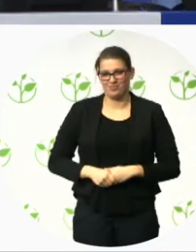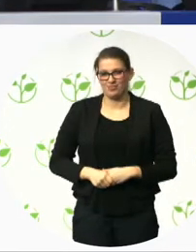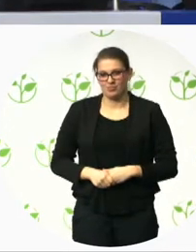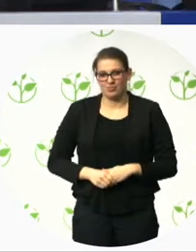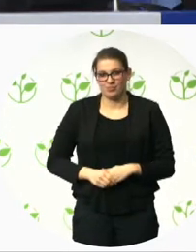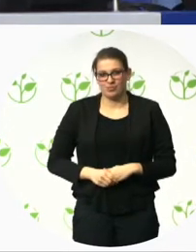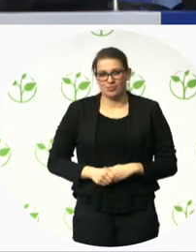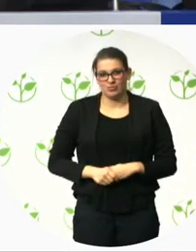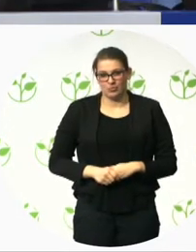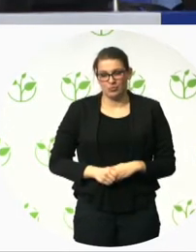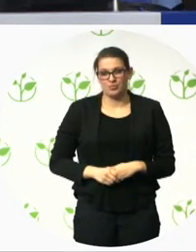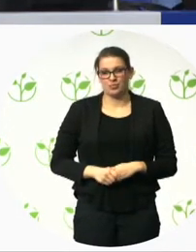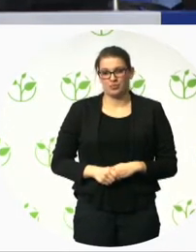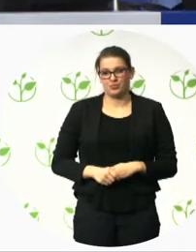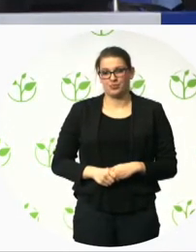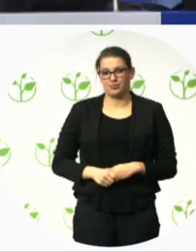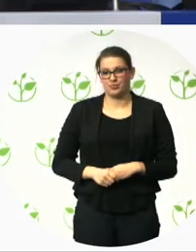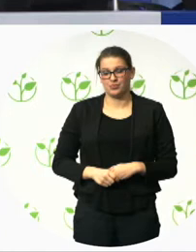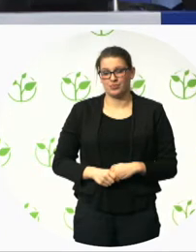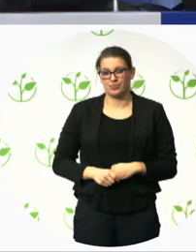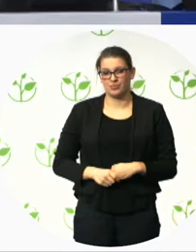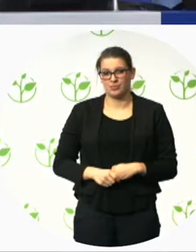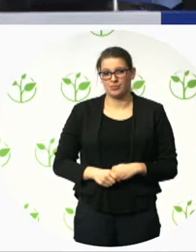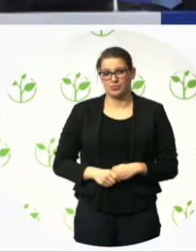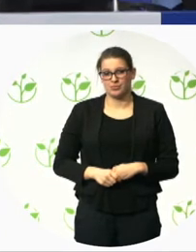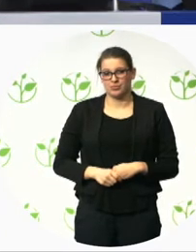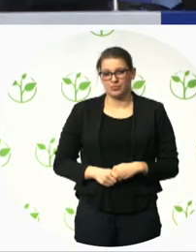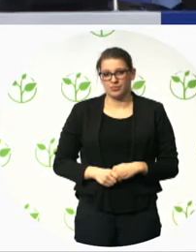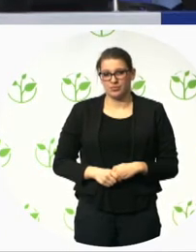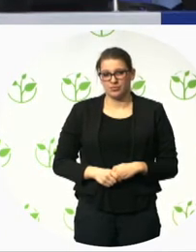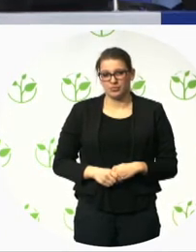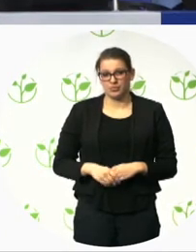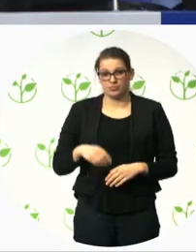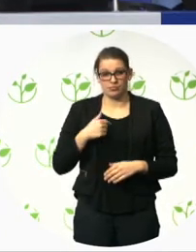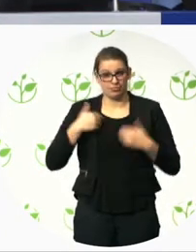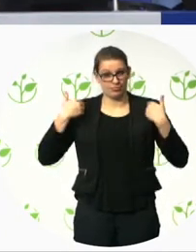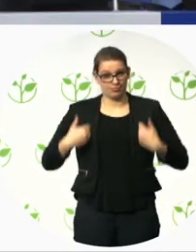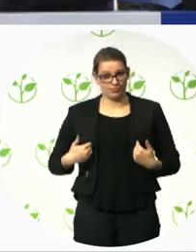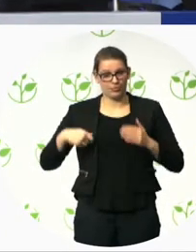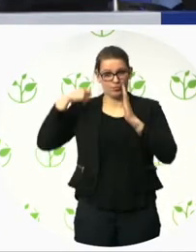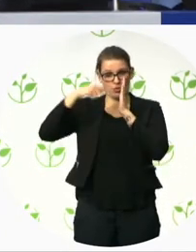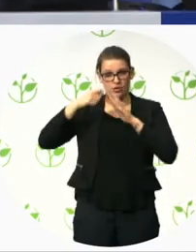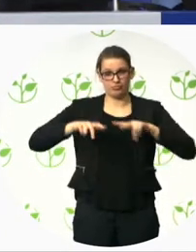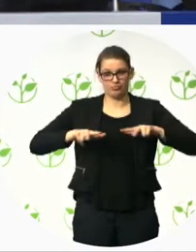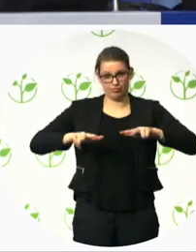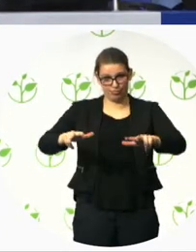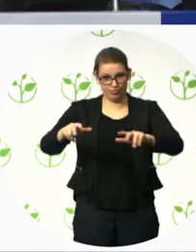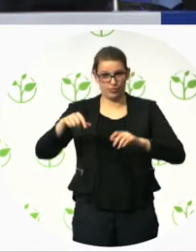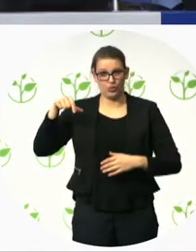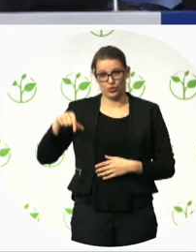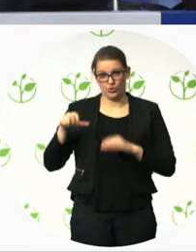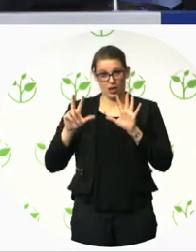I, as a project manager at Q8, um, work as an intermediary. And, that means that I create